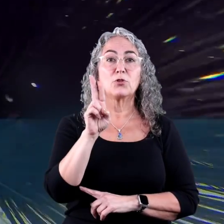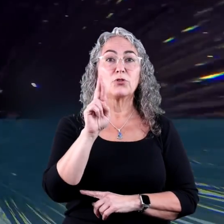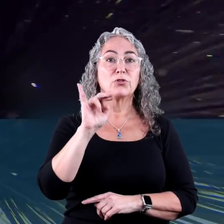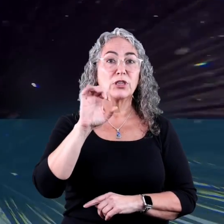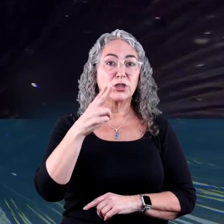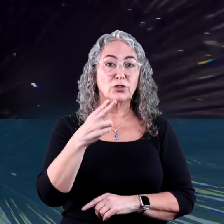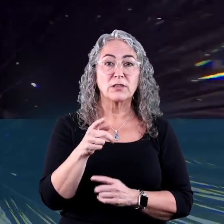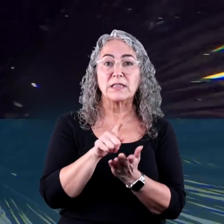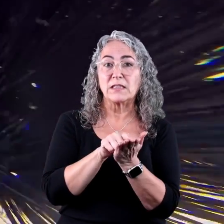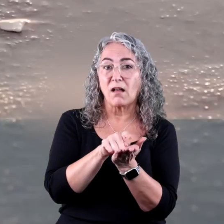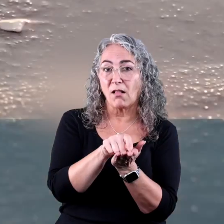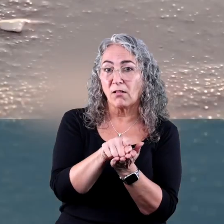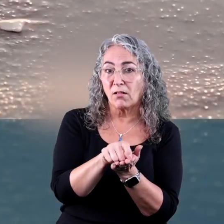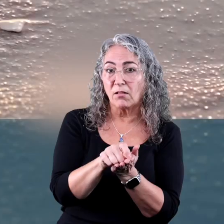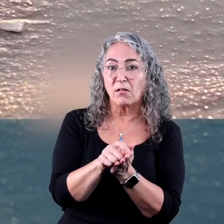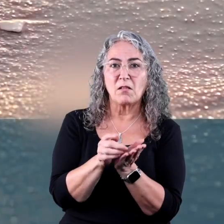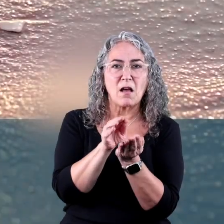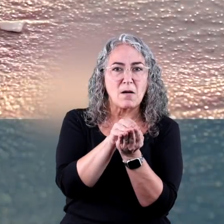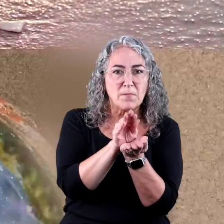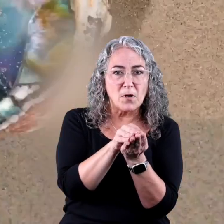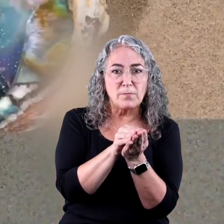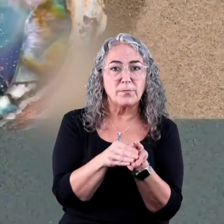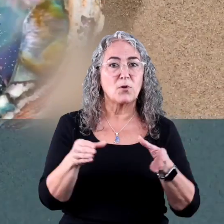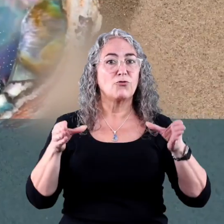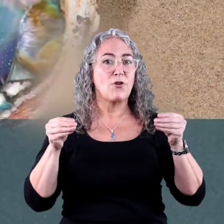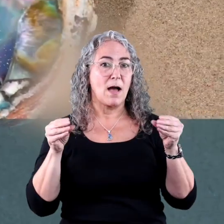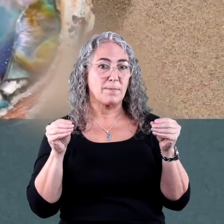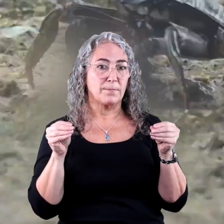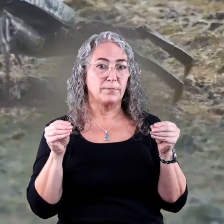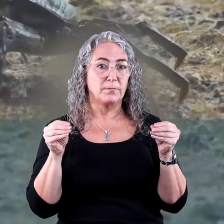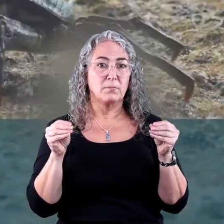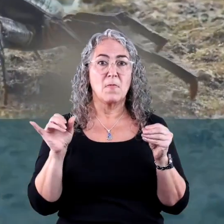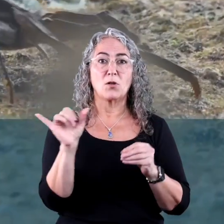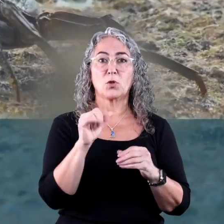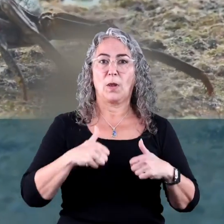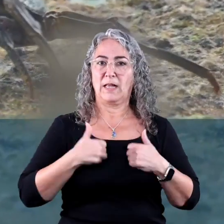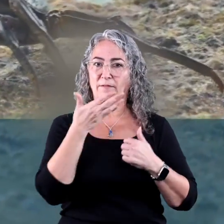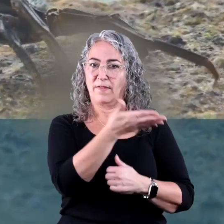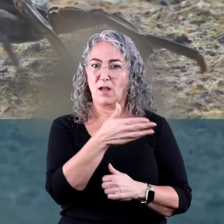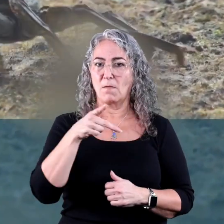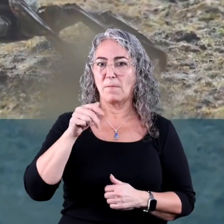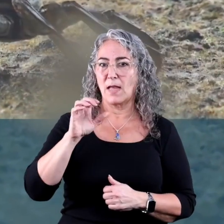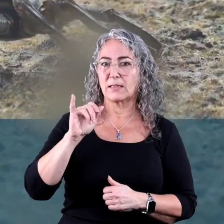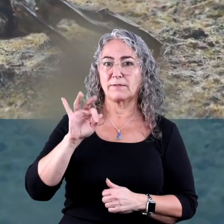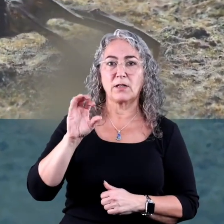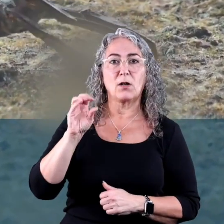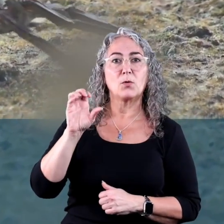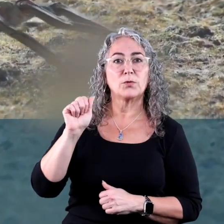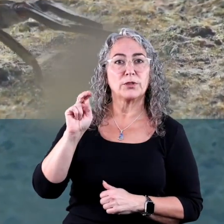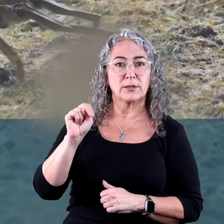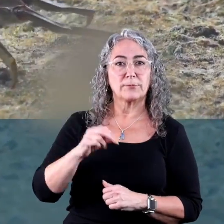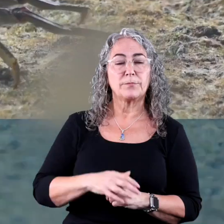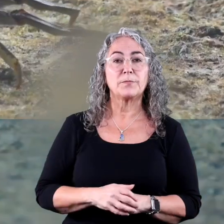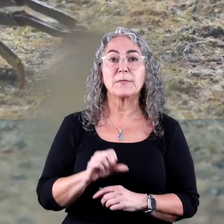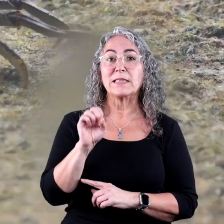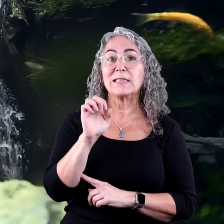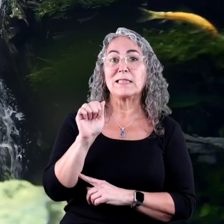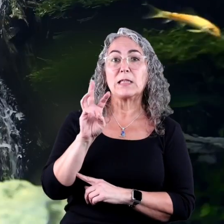Sea urchins, snails, abalone, and crab also live in the Pacific Ocean.